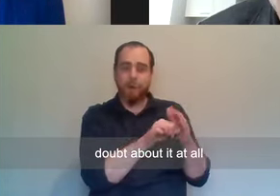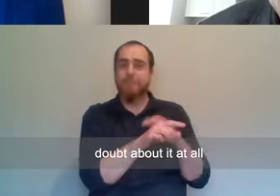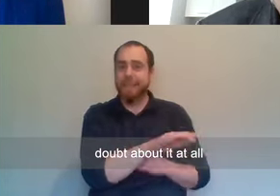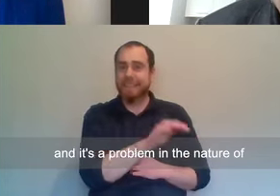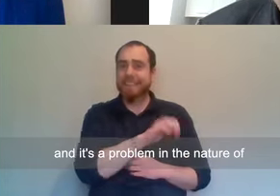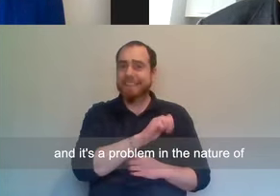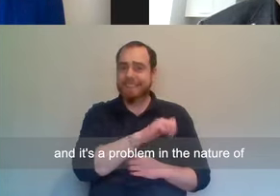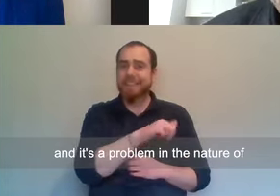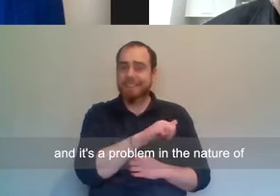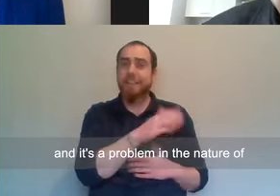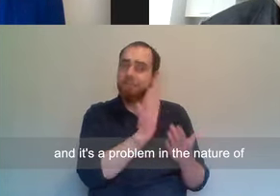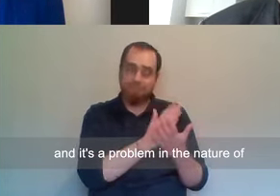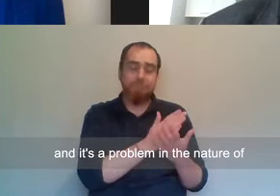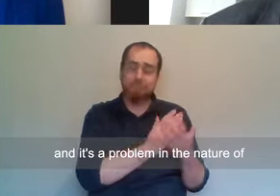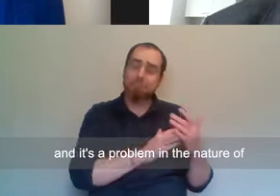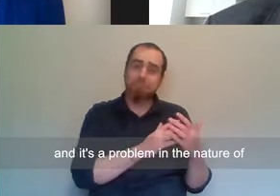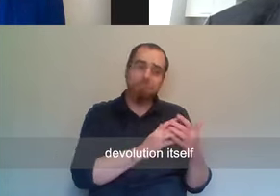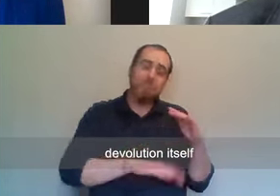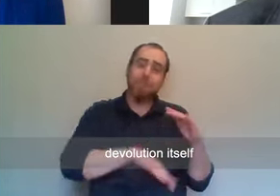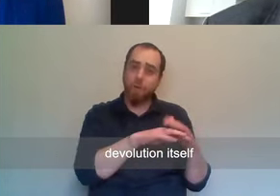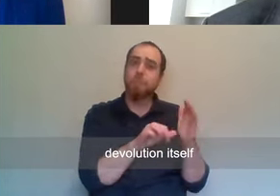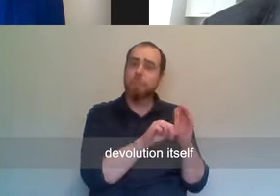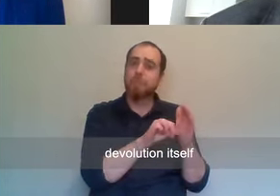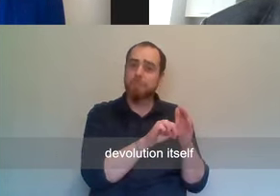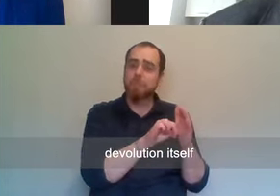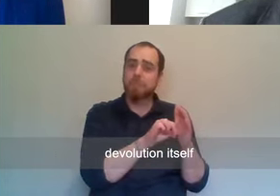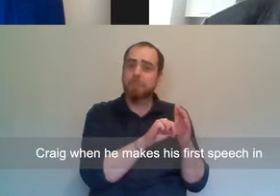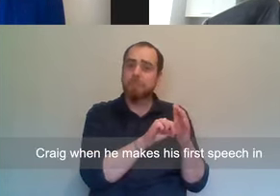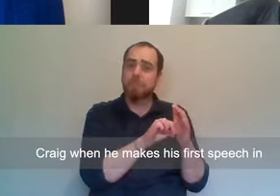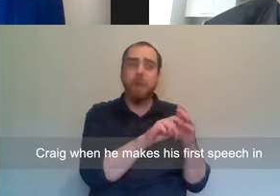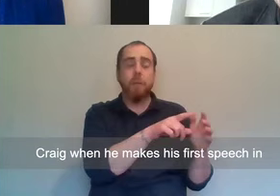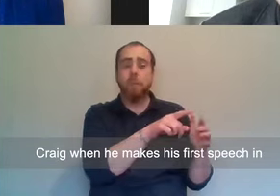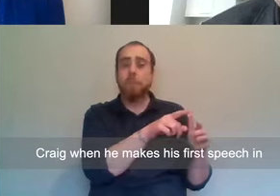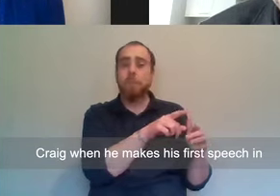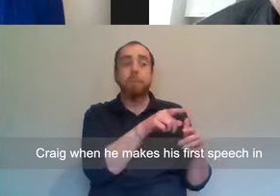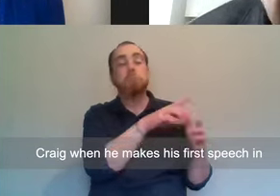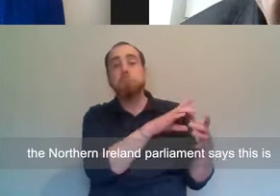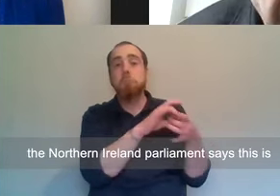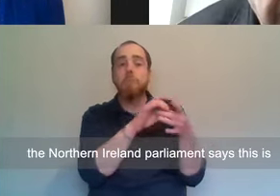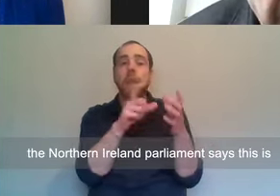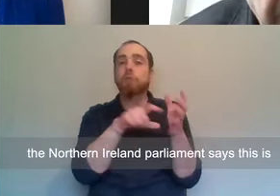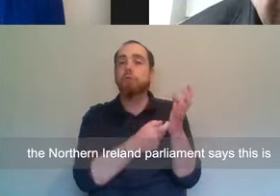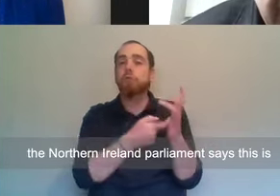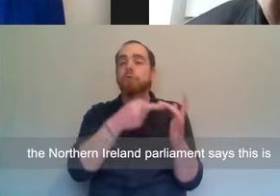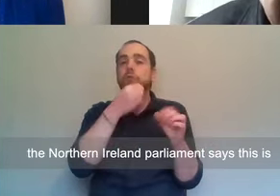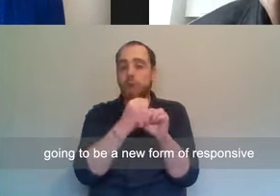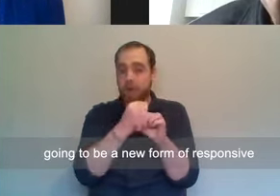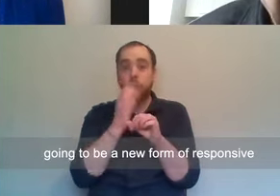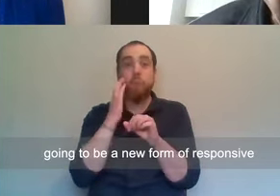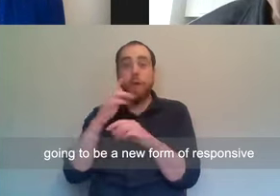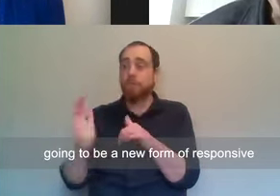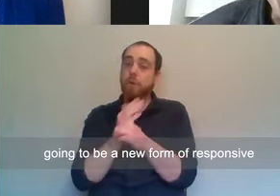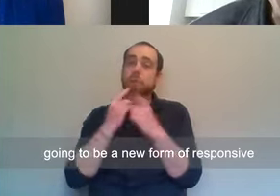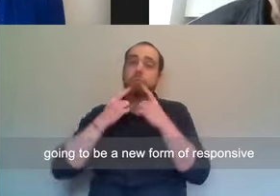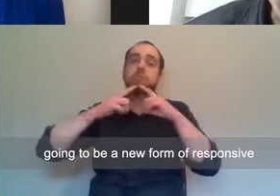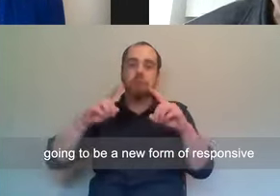about it at all, and it's a problem in the nature of devolution itself. Craig, when he makes his first speech to the Northern Ireland Parliament, says this is going to